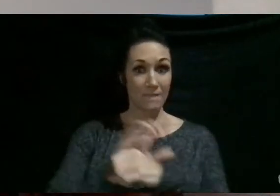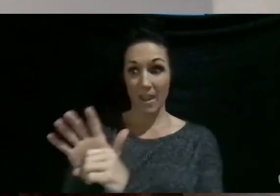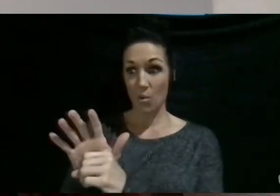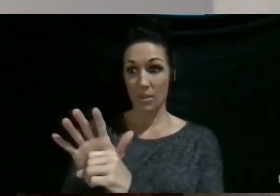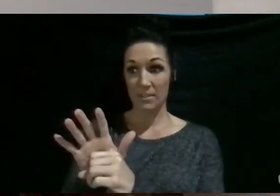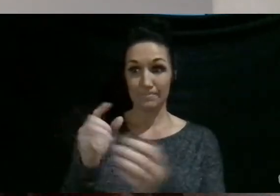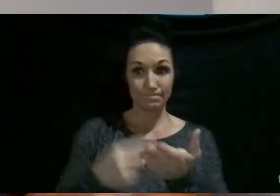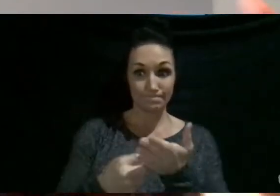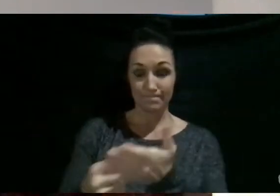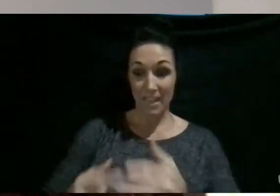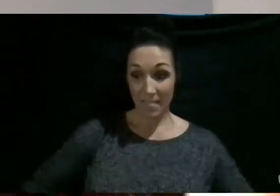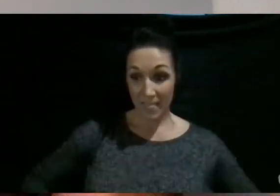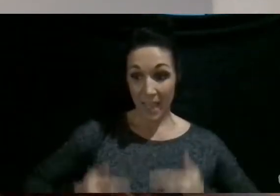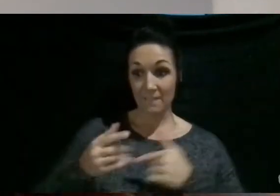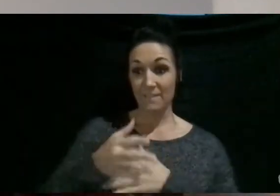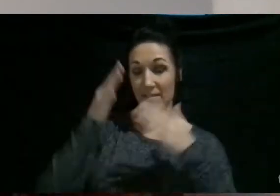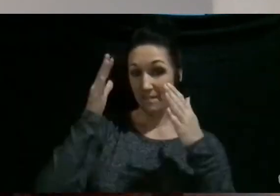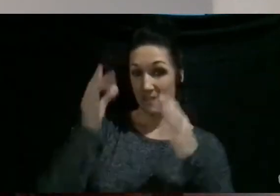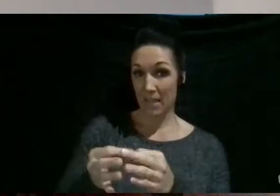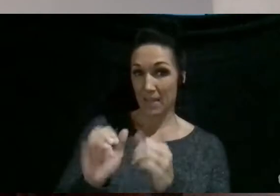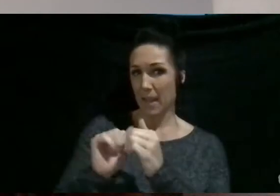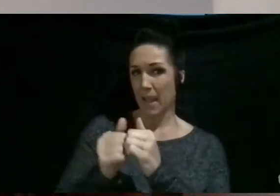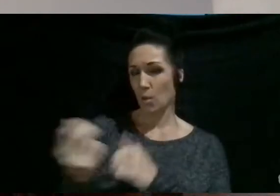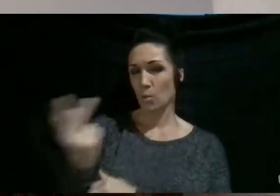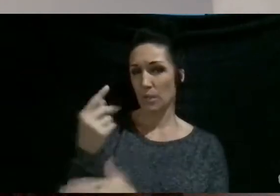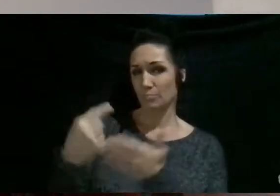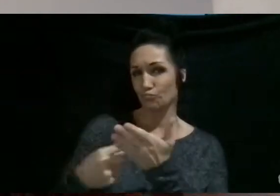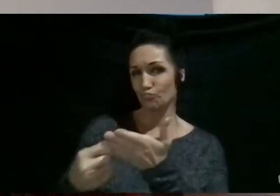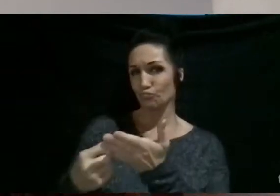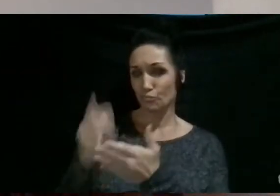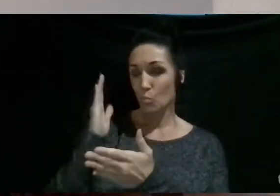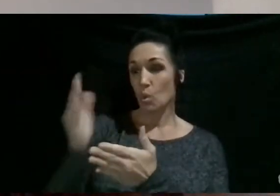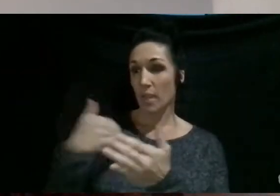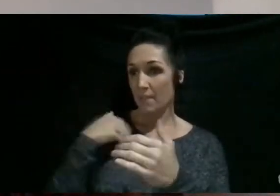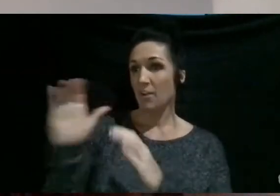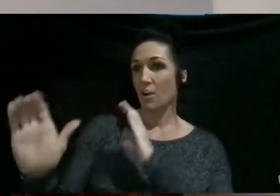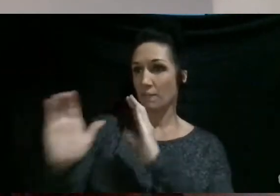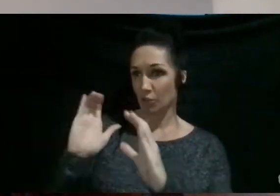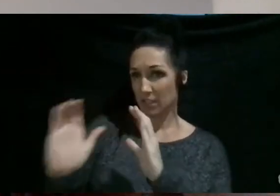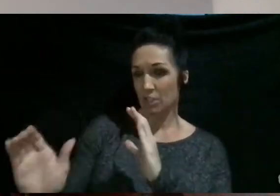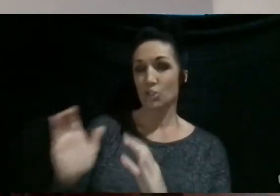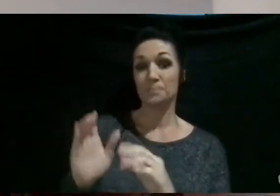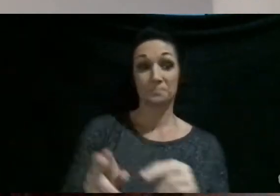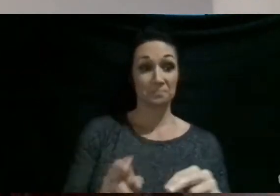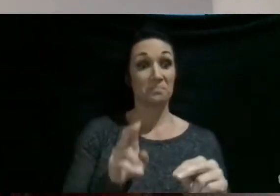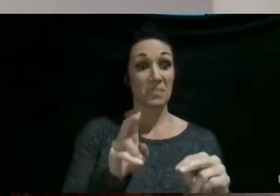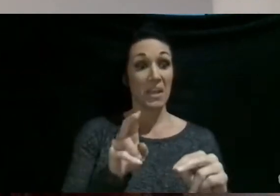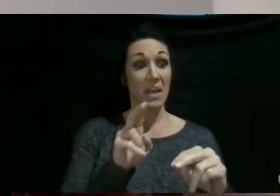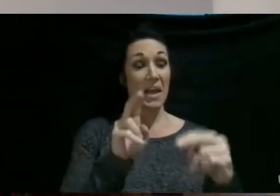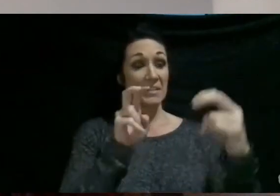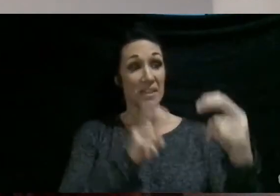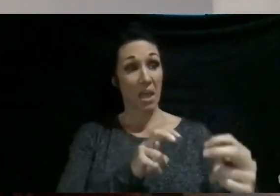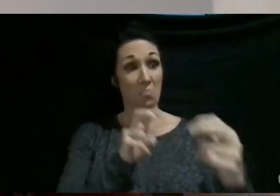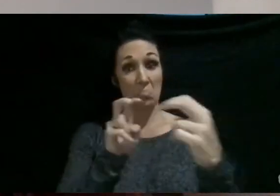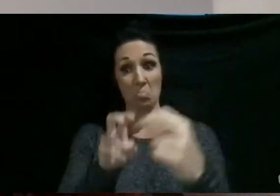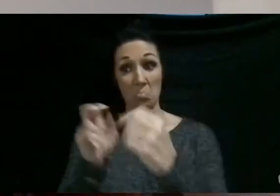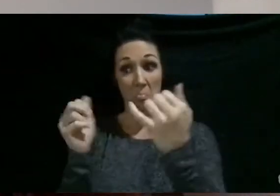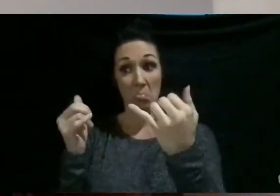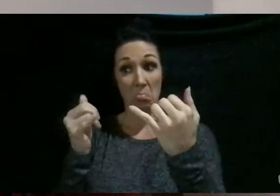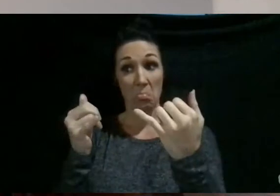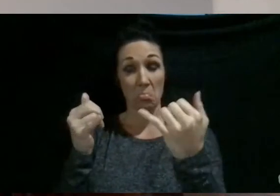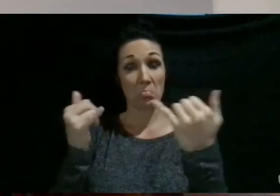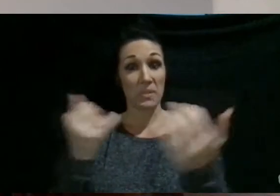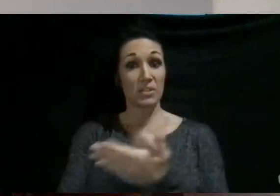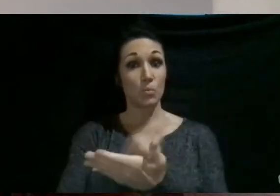faith and how do we talk about our faith. And so we're going to have an awesome conversation. I actually sat down with them earlier this week, and so